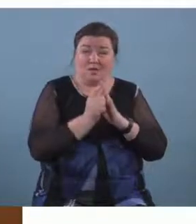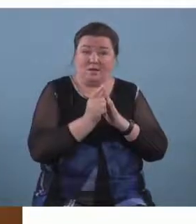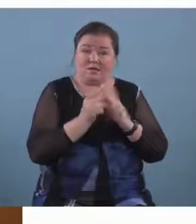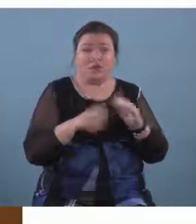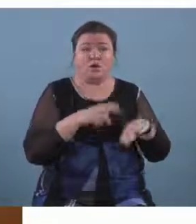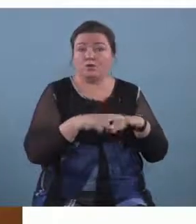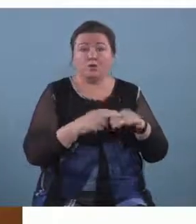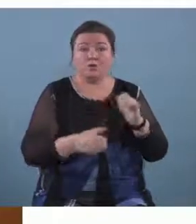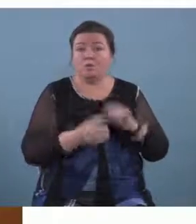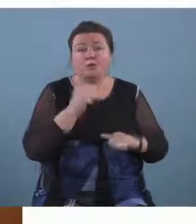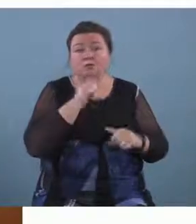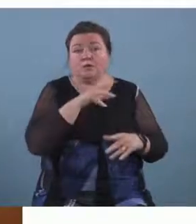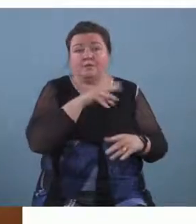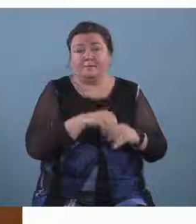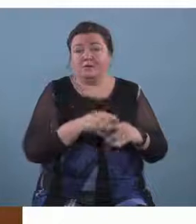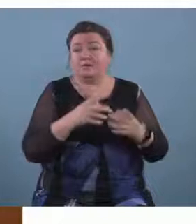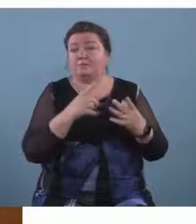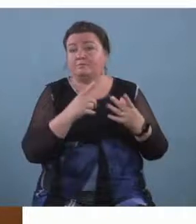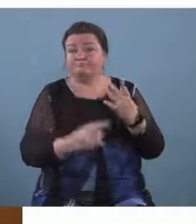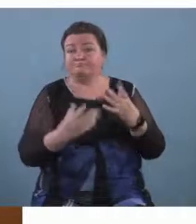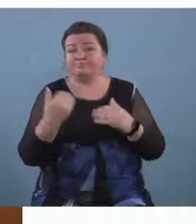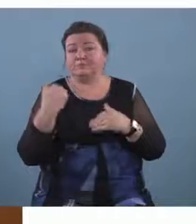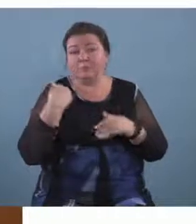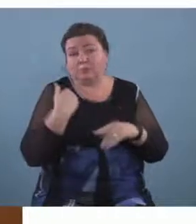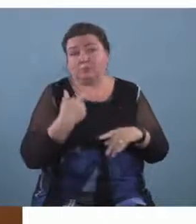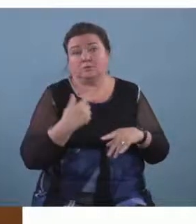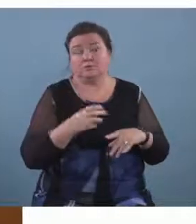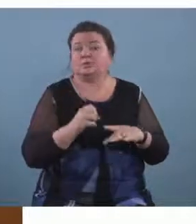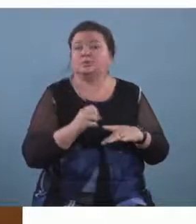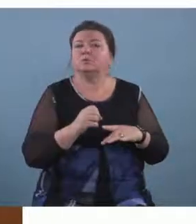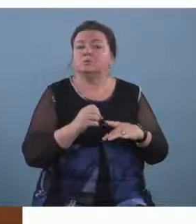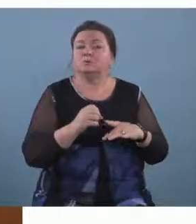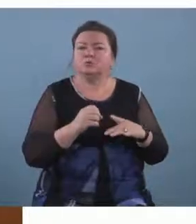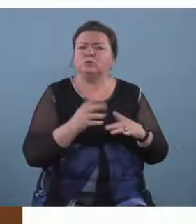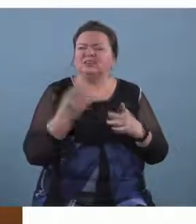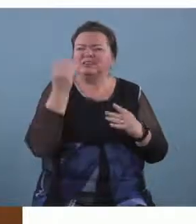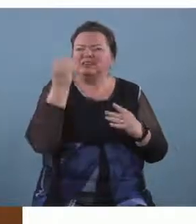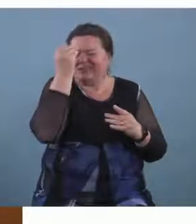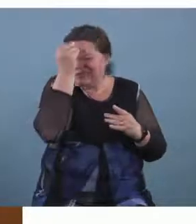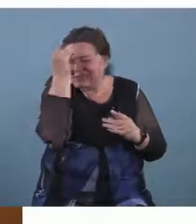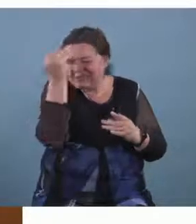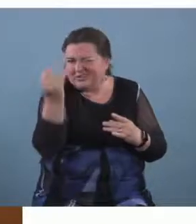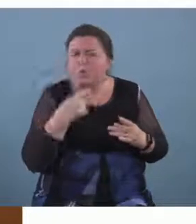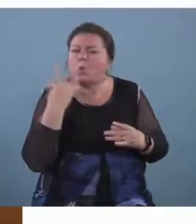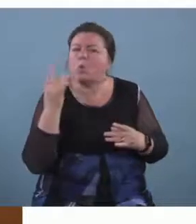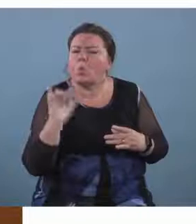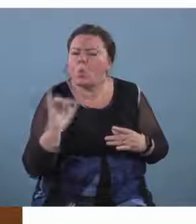taken part in music making before so i think it gives you an idea of what potential there is